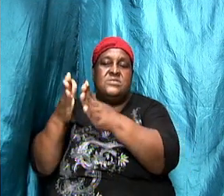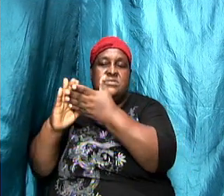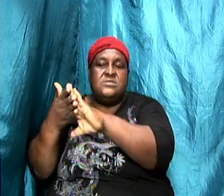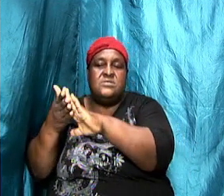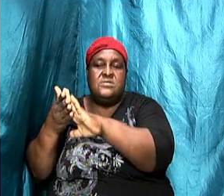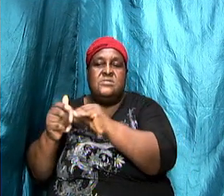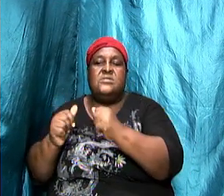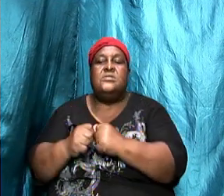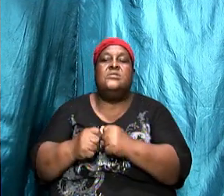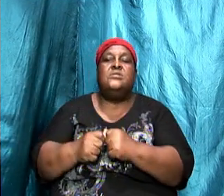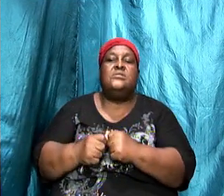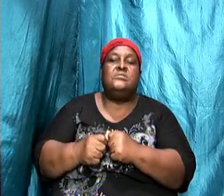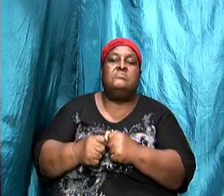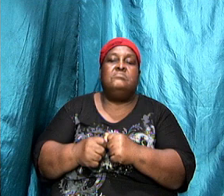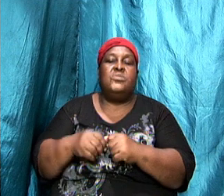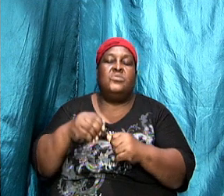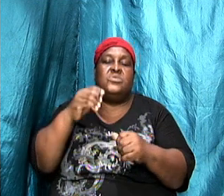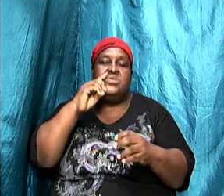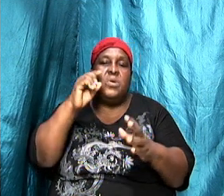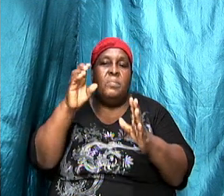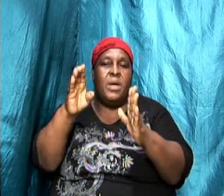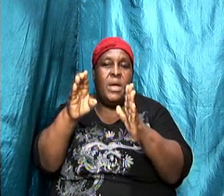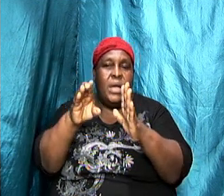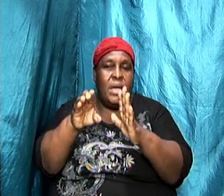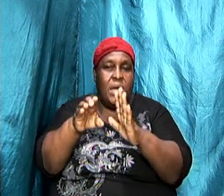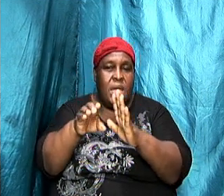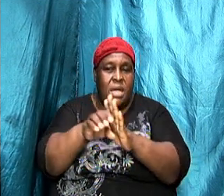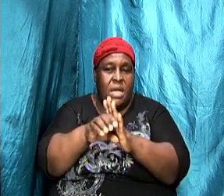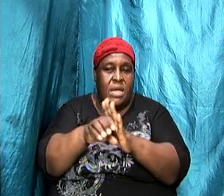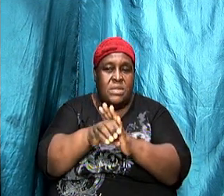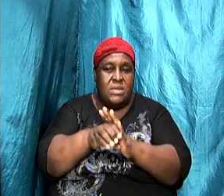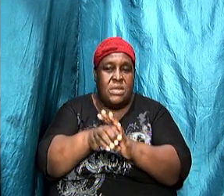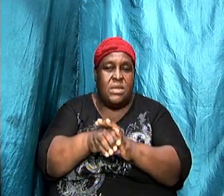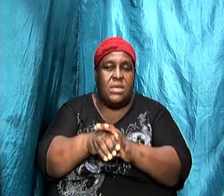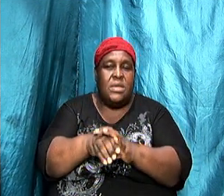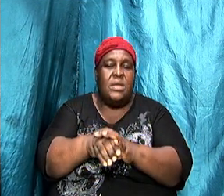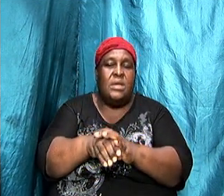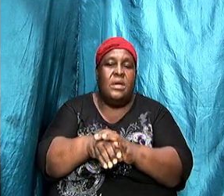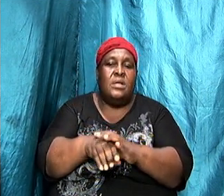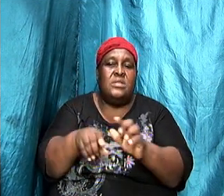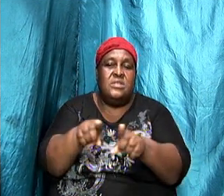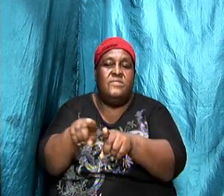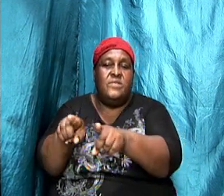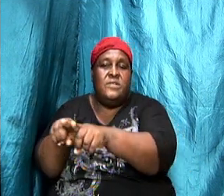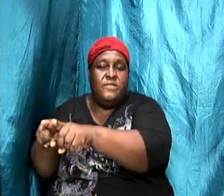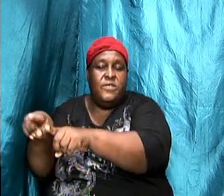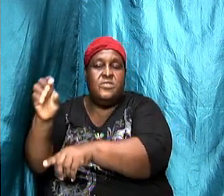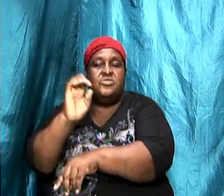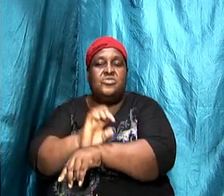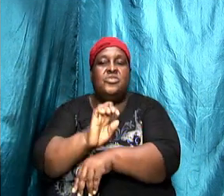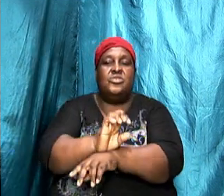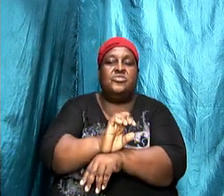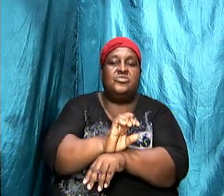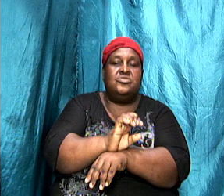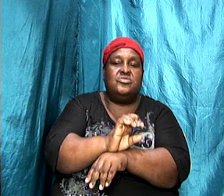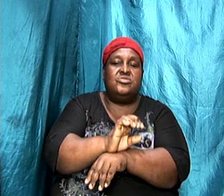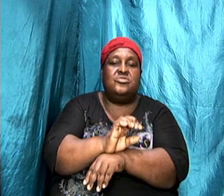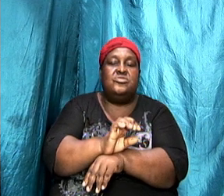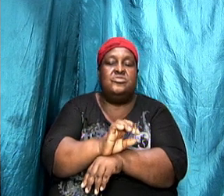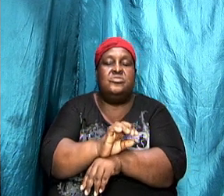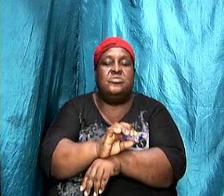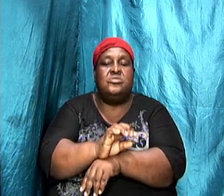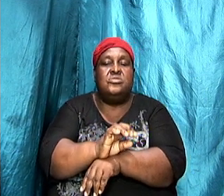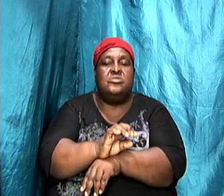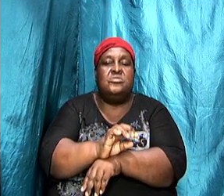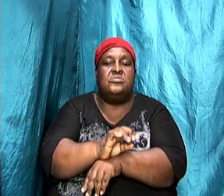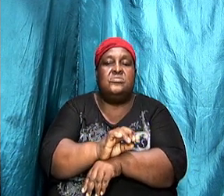right. He was commanded to write to Ephesus and Smyrna and Pergamos, which they also called Pergamum and